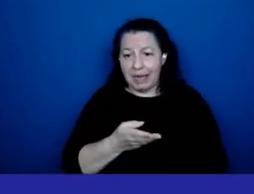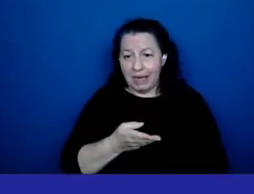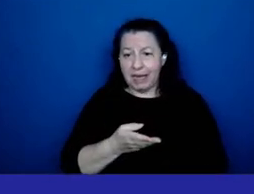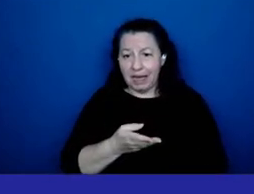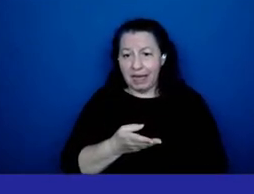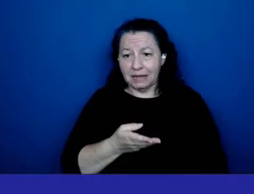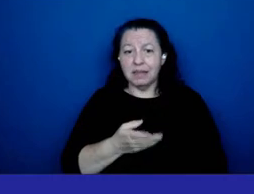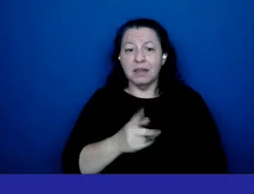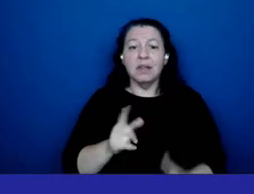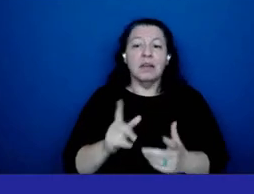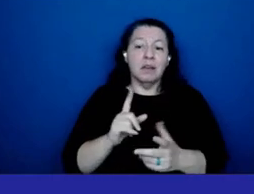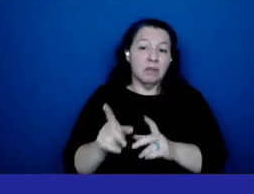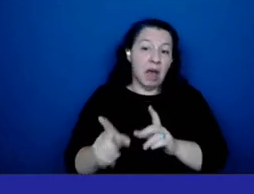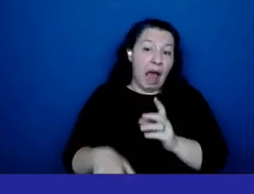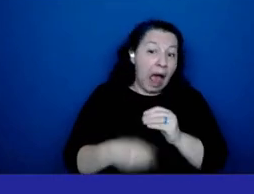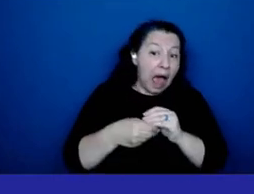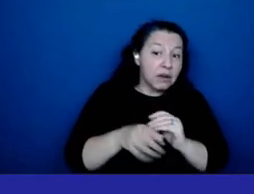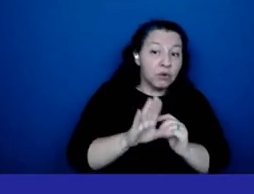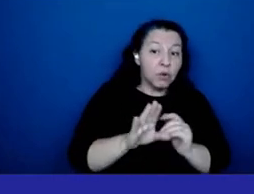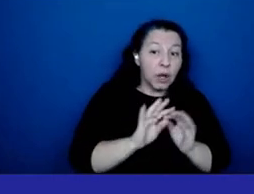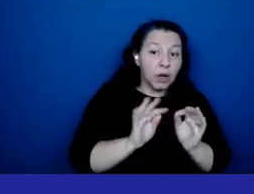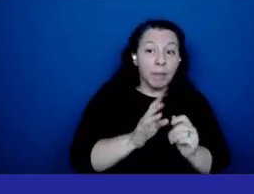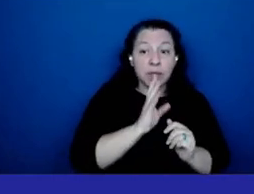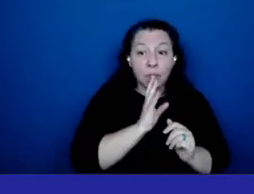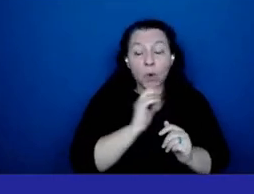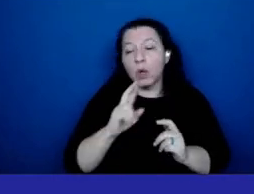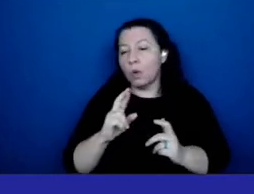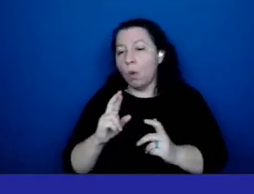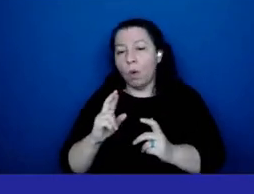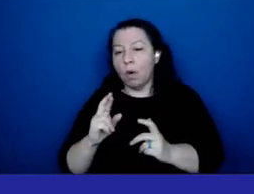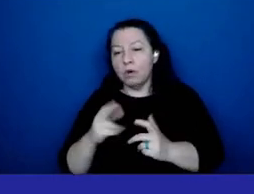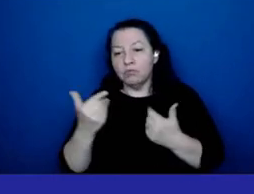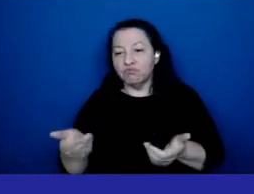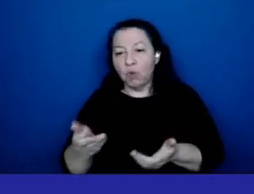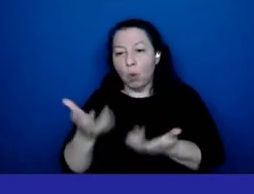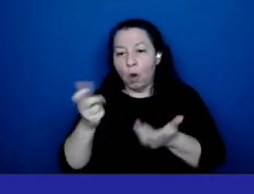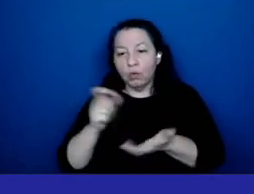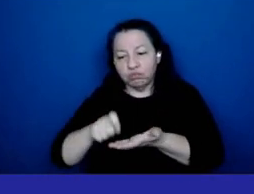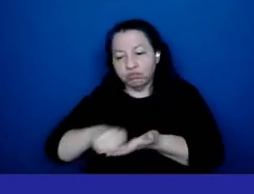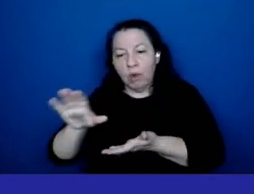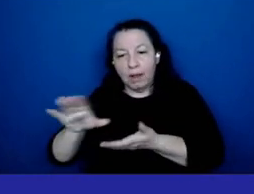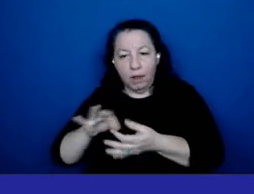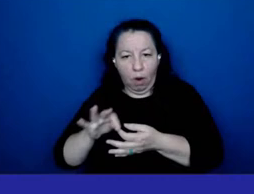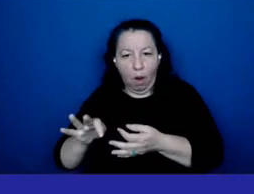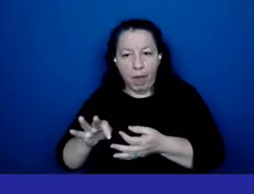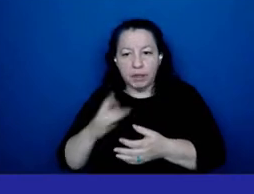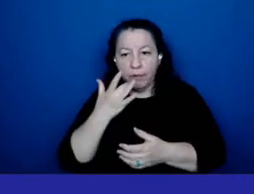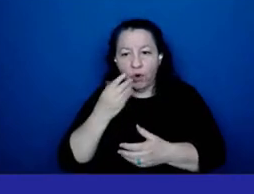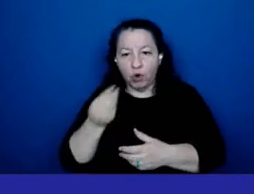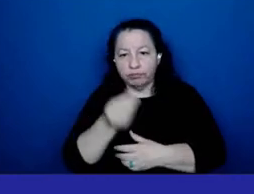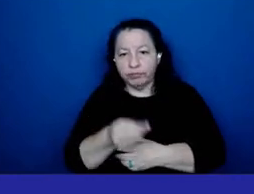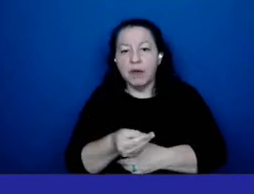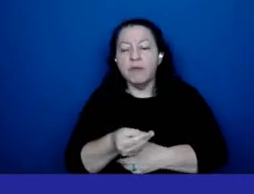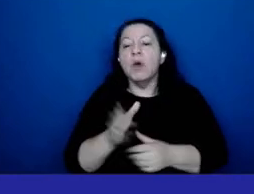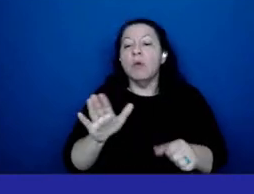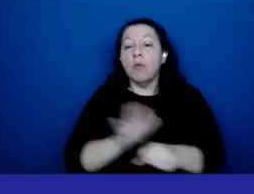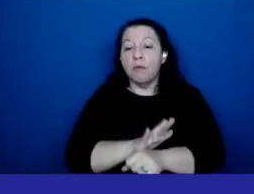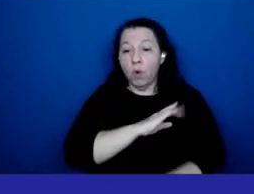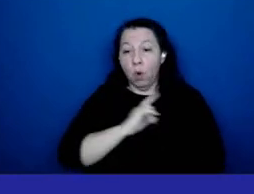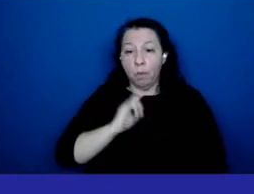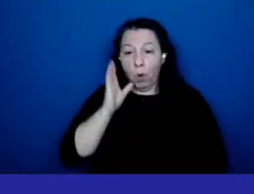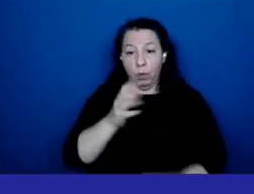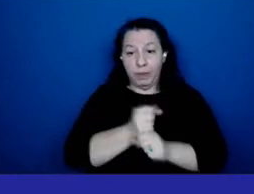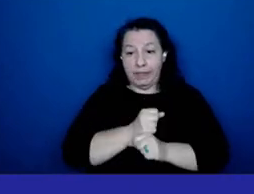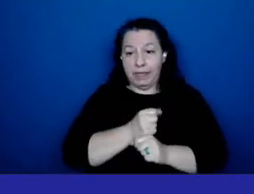in addition to their comments or just you know or just a copy of their um comments will be given to our full board our entire board